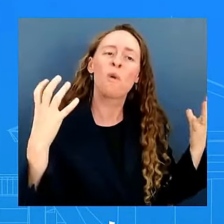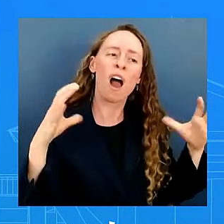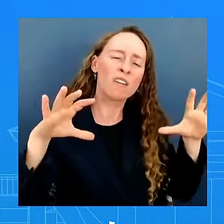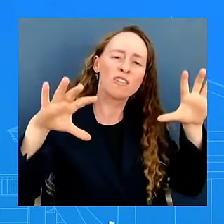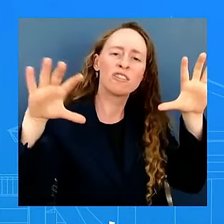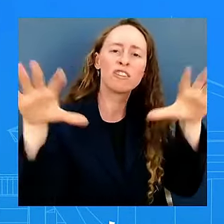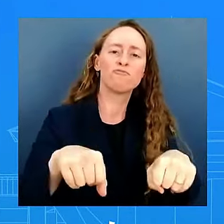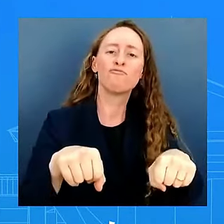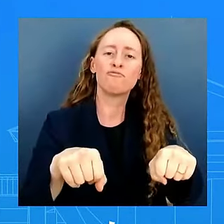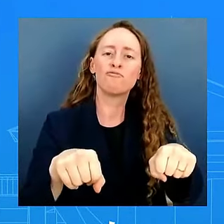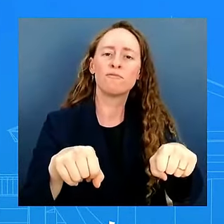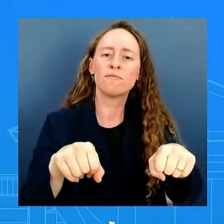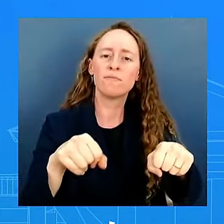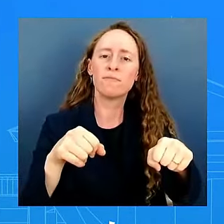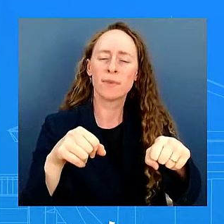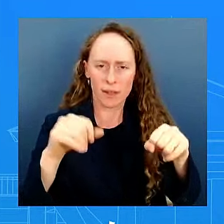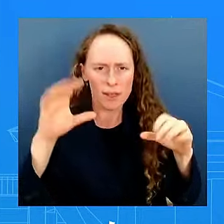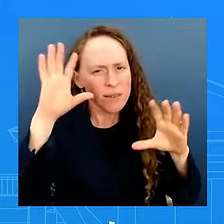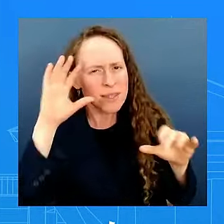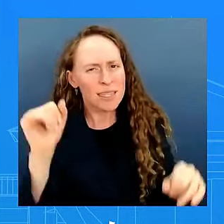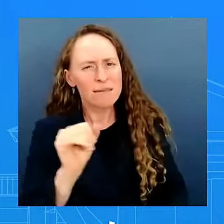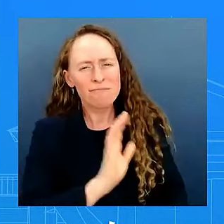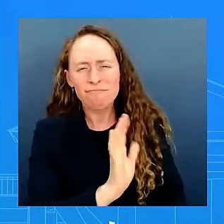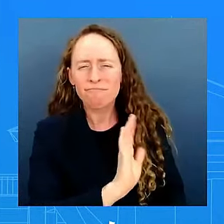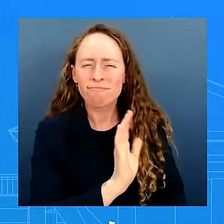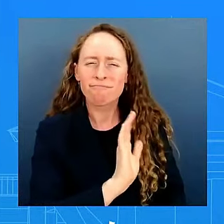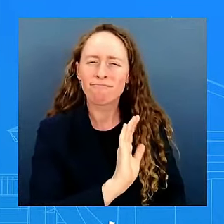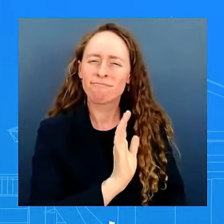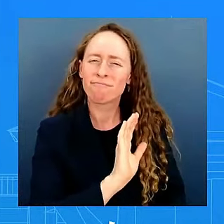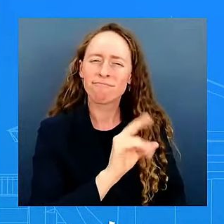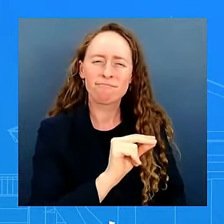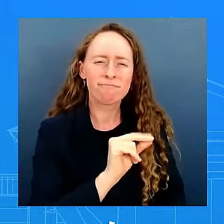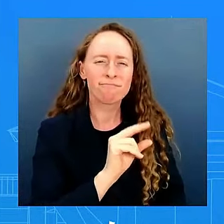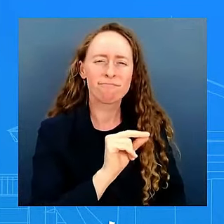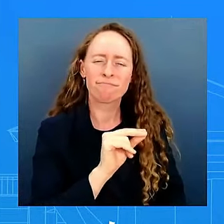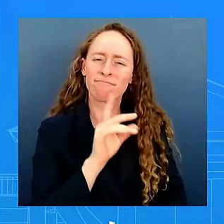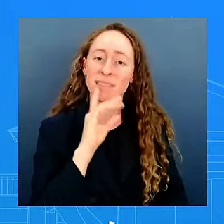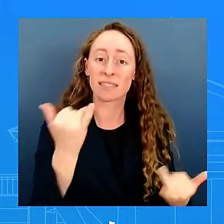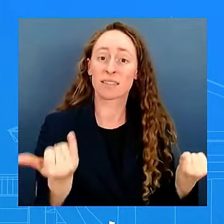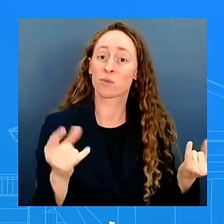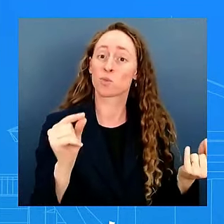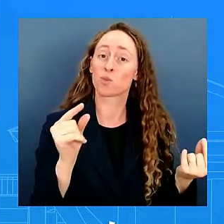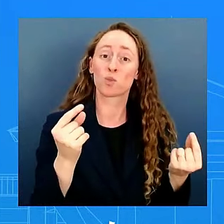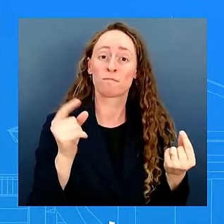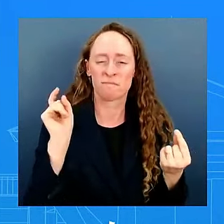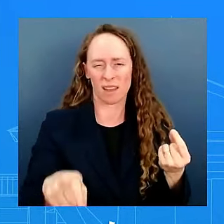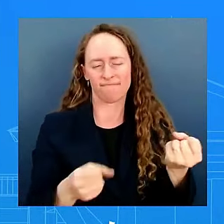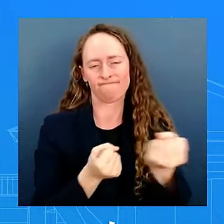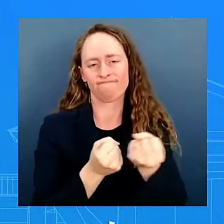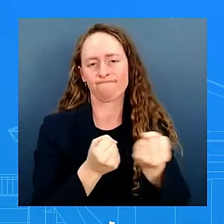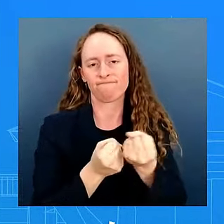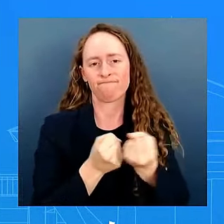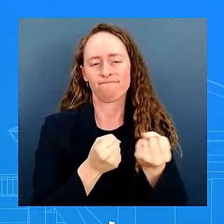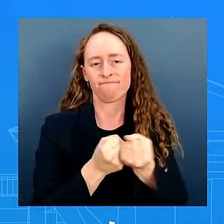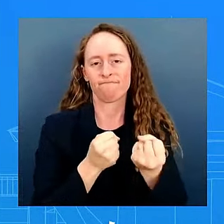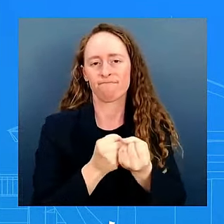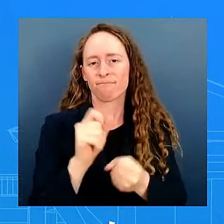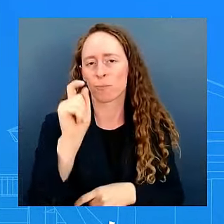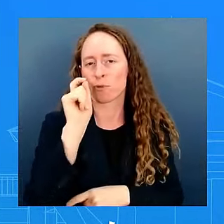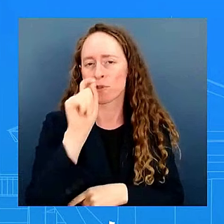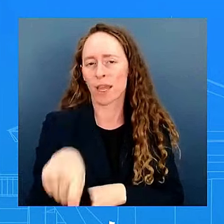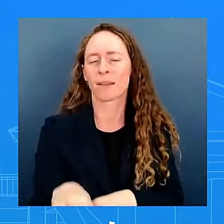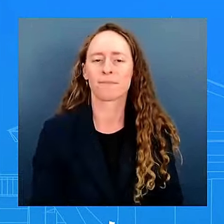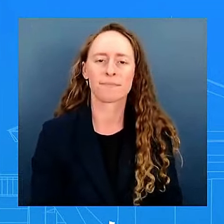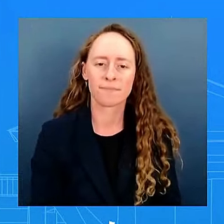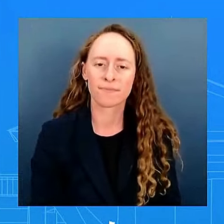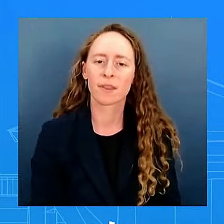is how important it is is to stand with ukraine and in this time we're talking about democracy we're